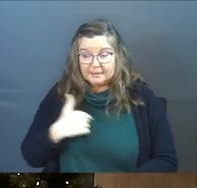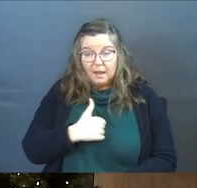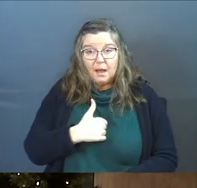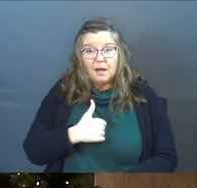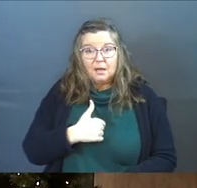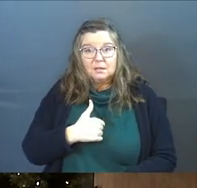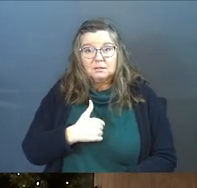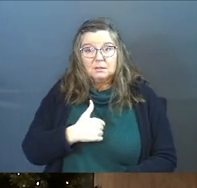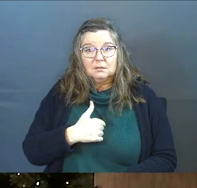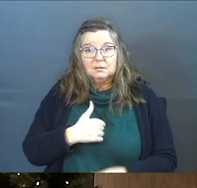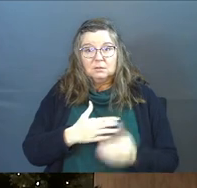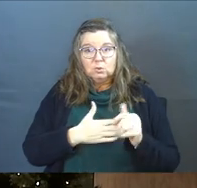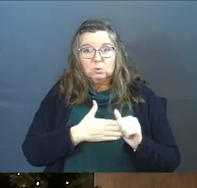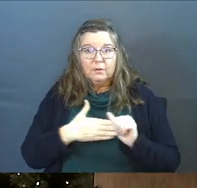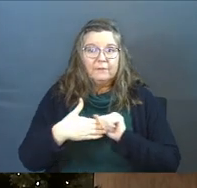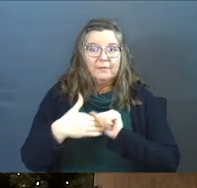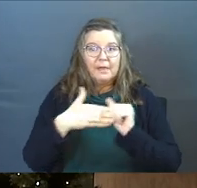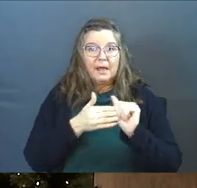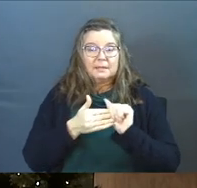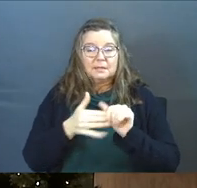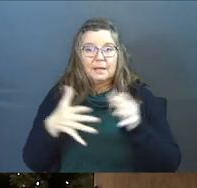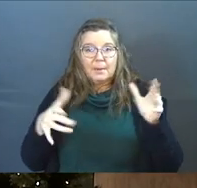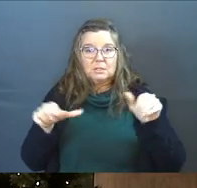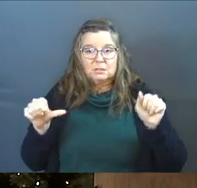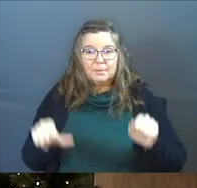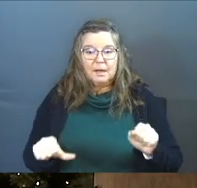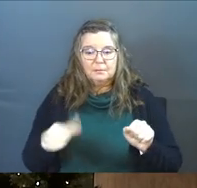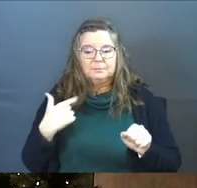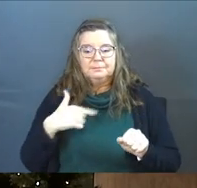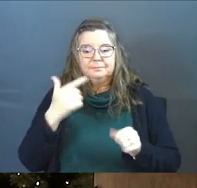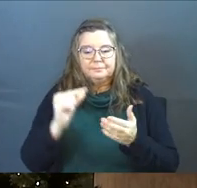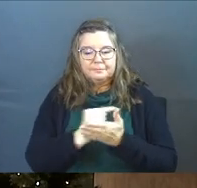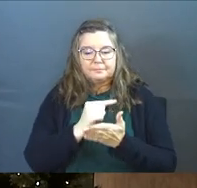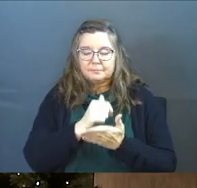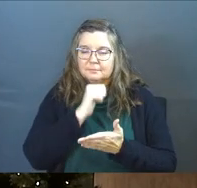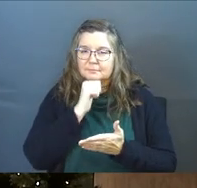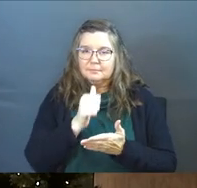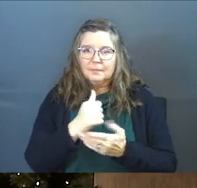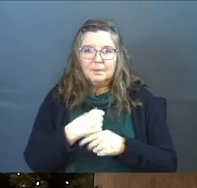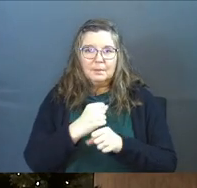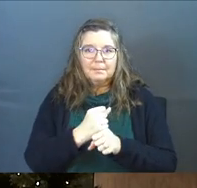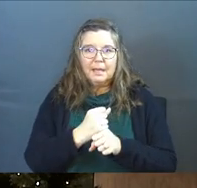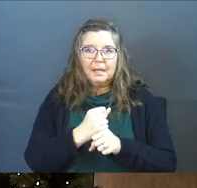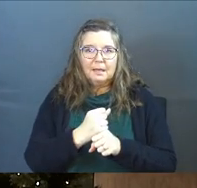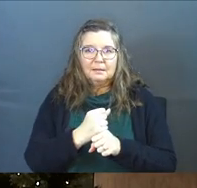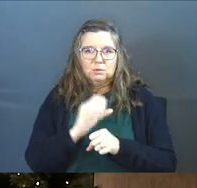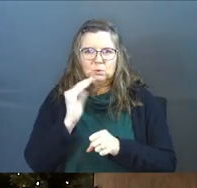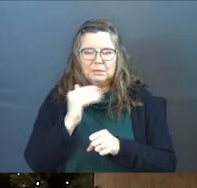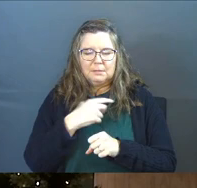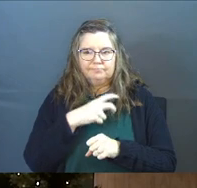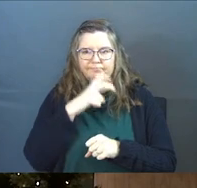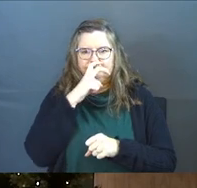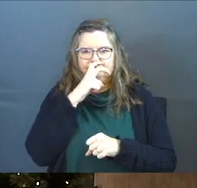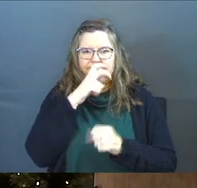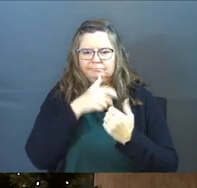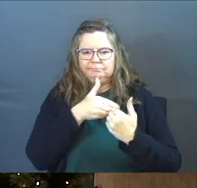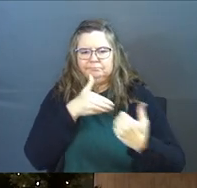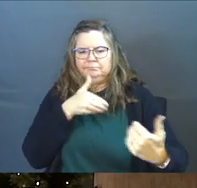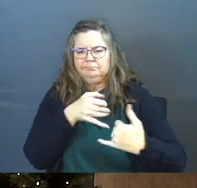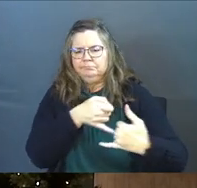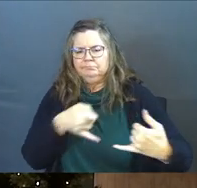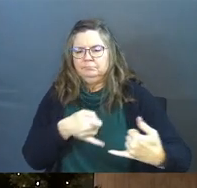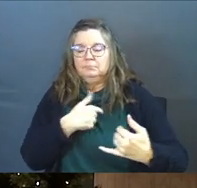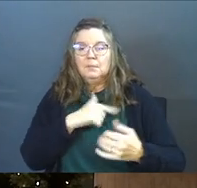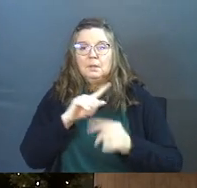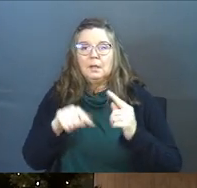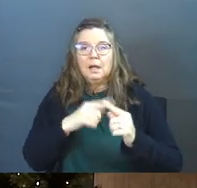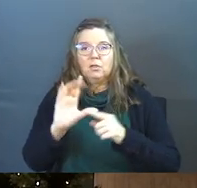way, to flex as far as possible so that the gospel will not be made to appear unnecessarily alien at